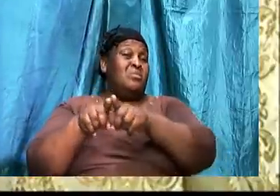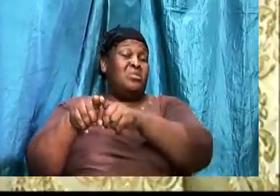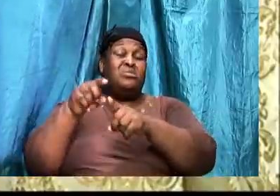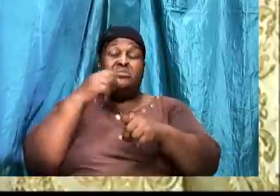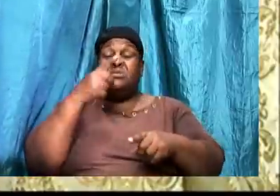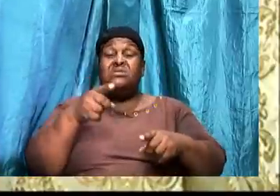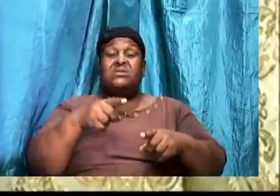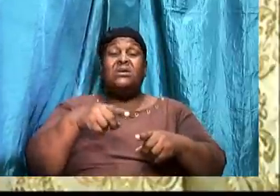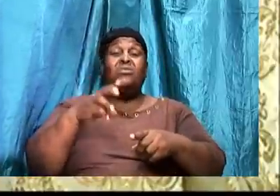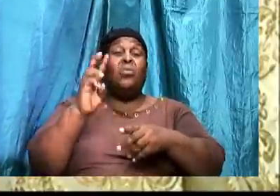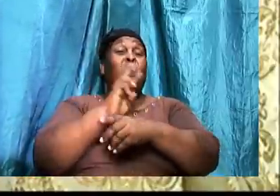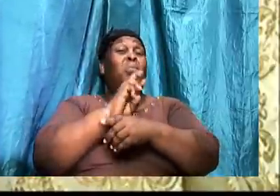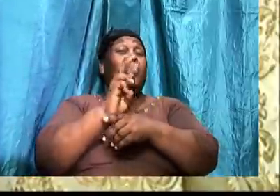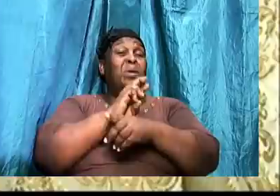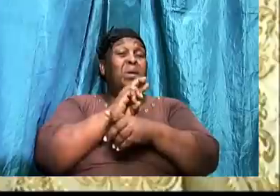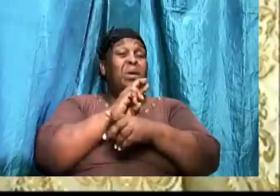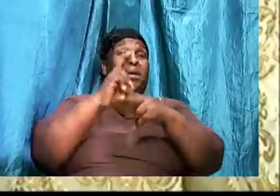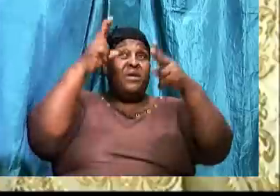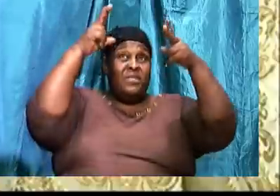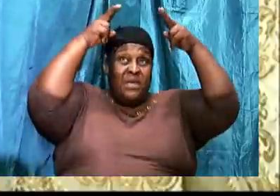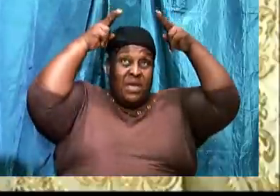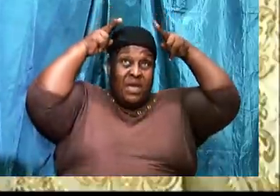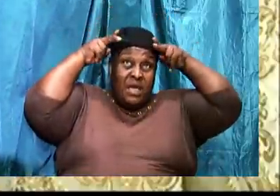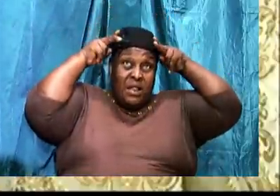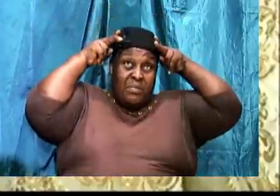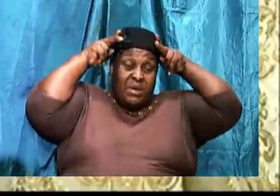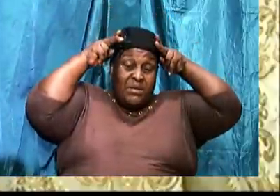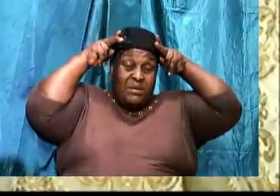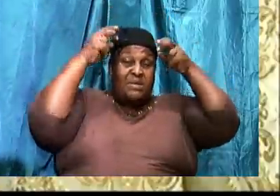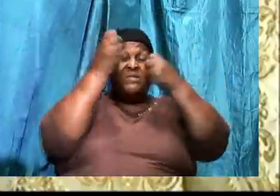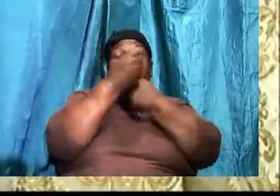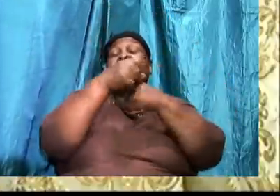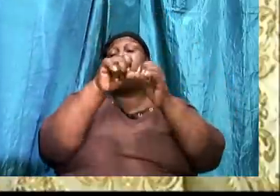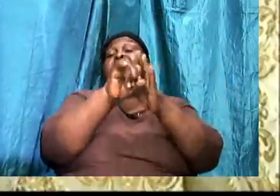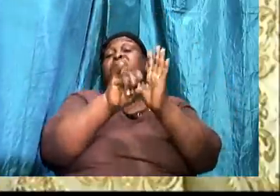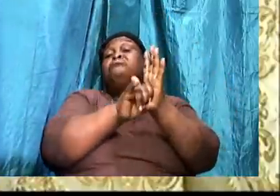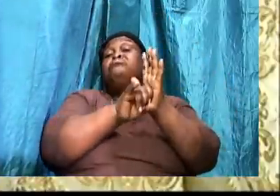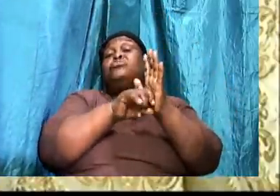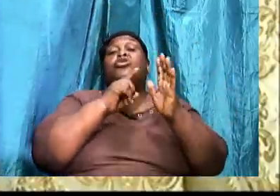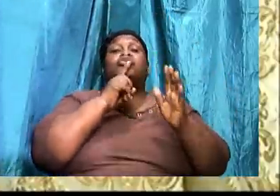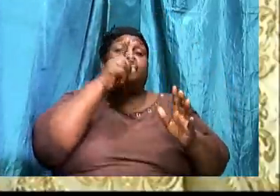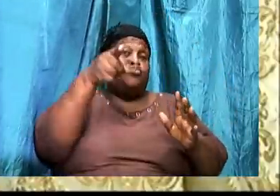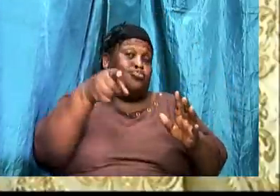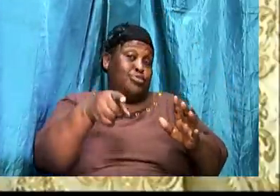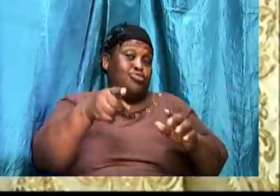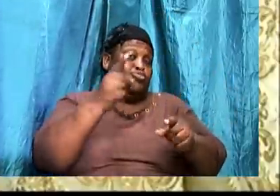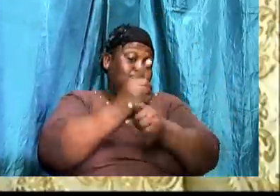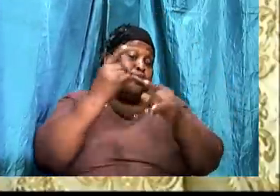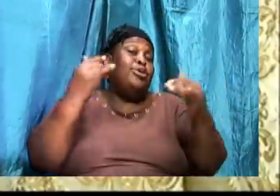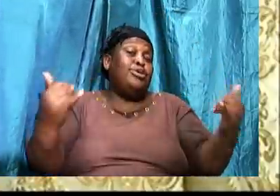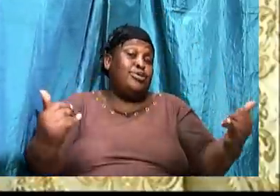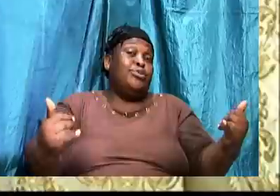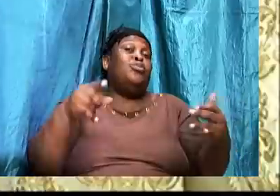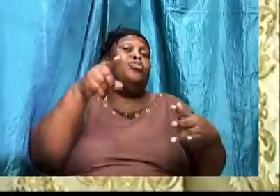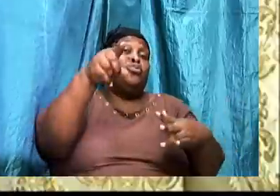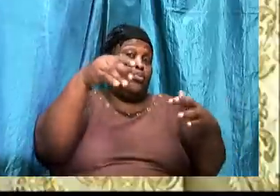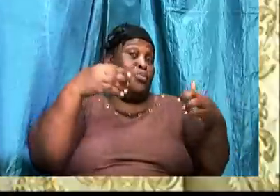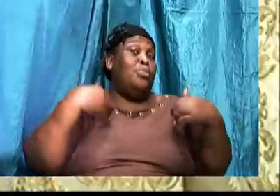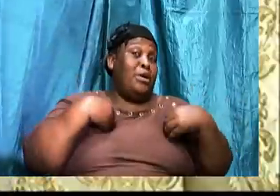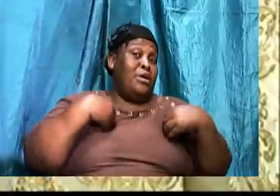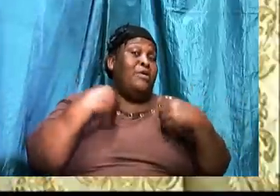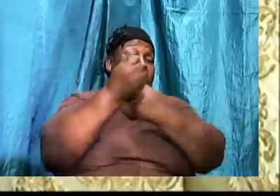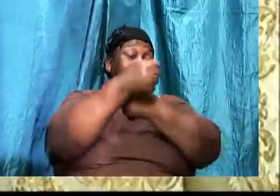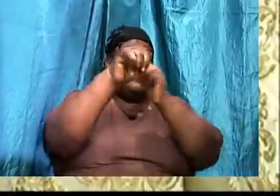salvation is the assurance of salvation. So, it is the assurance that right now you have salvation.